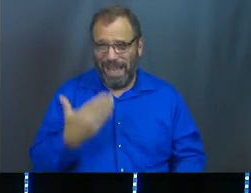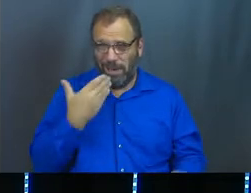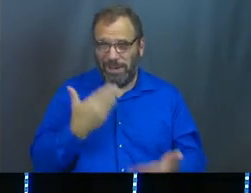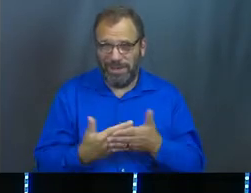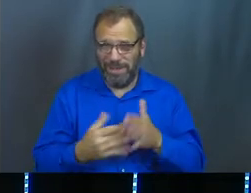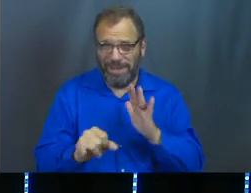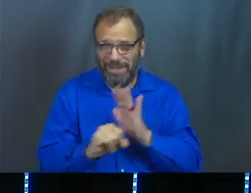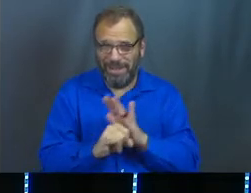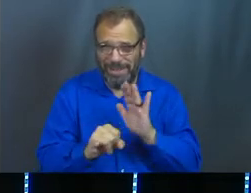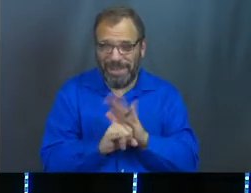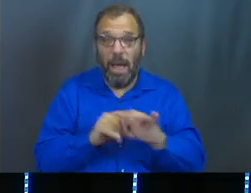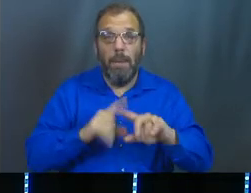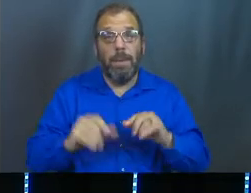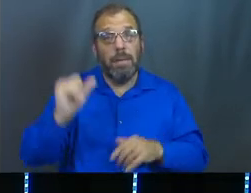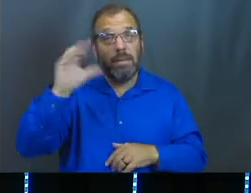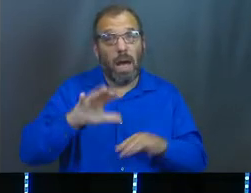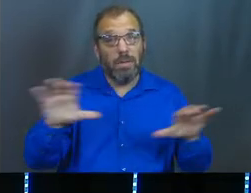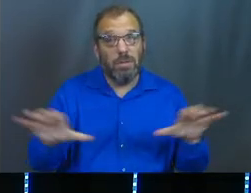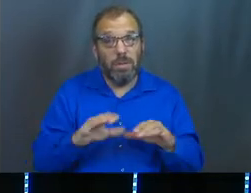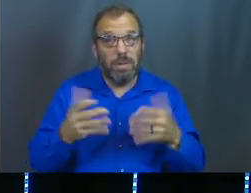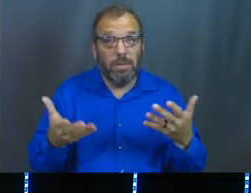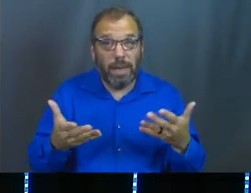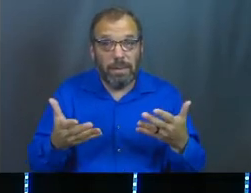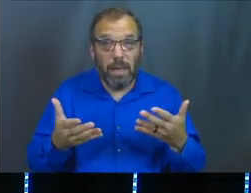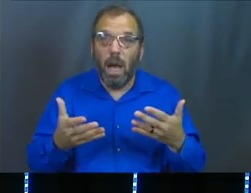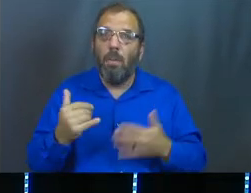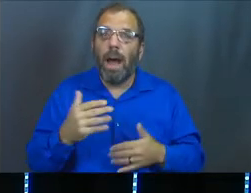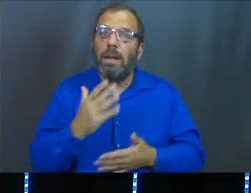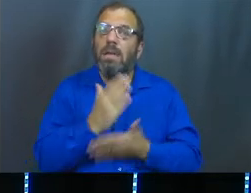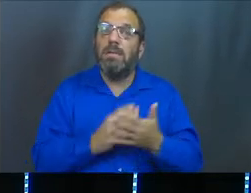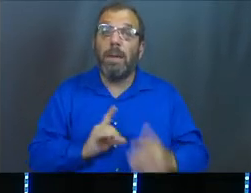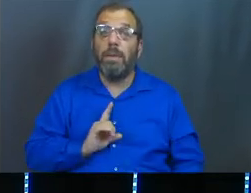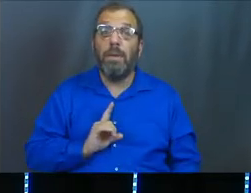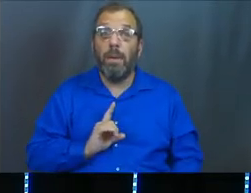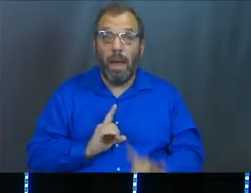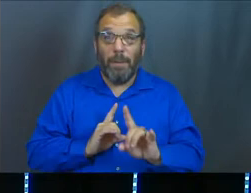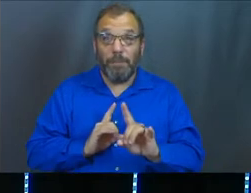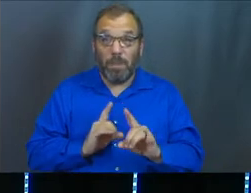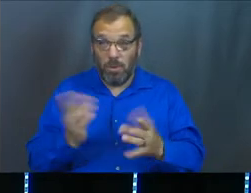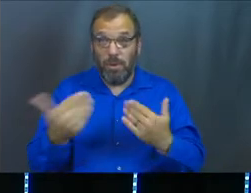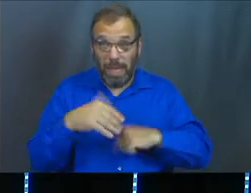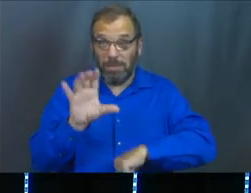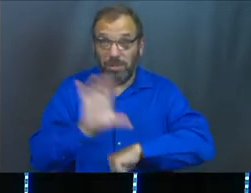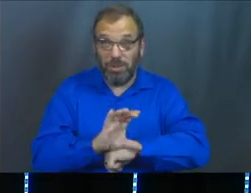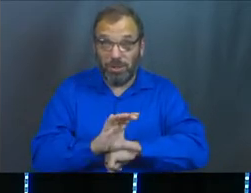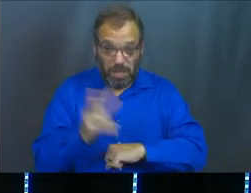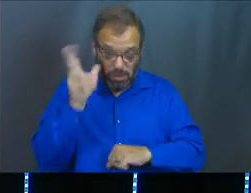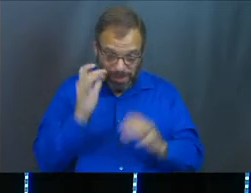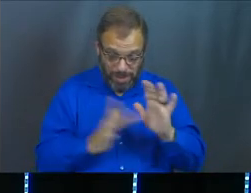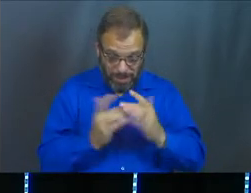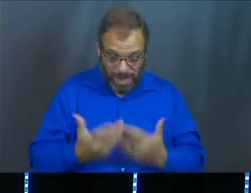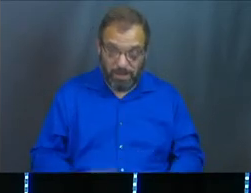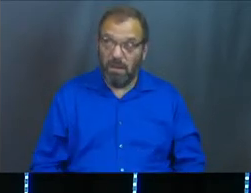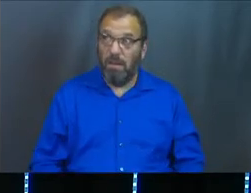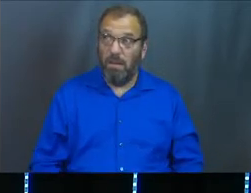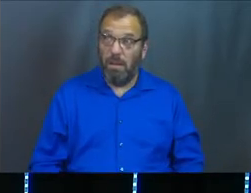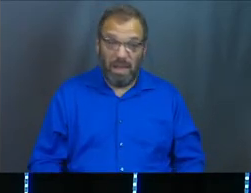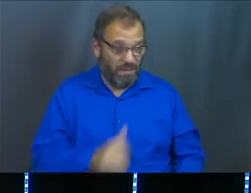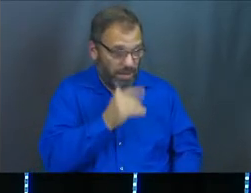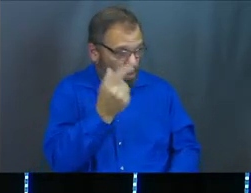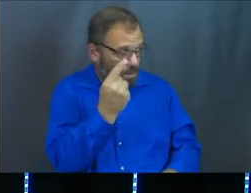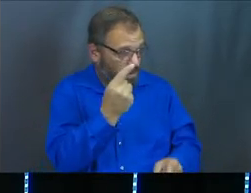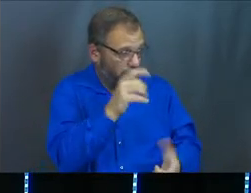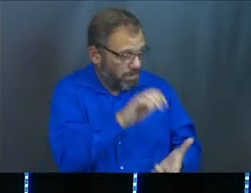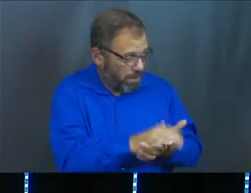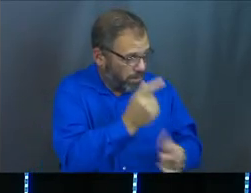but it's like, isn't that what God is constantly doing? Because some of you guys come to church, and you come to the scripture, and it's like, man, if I don't marry the